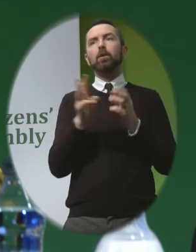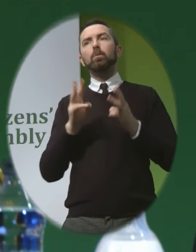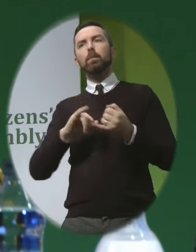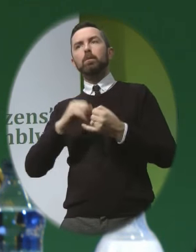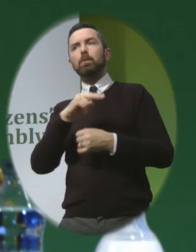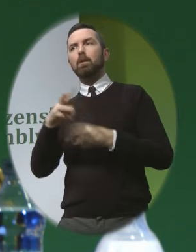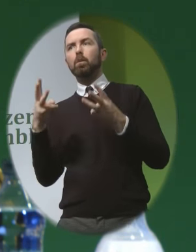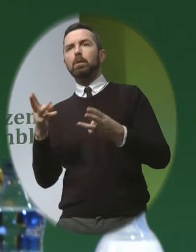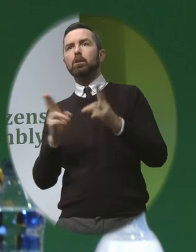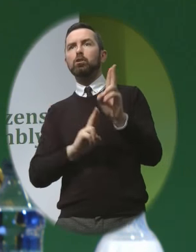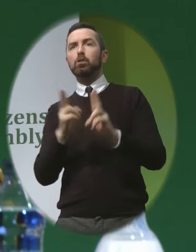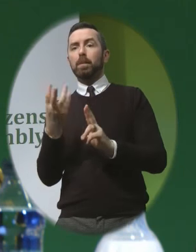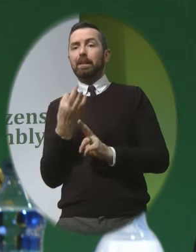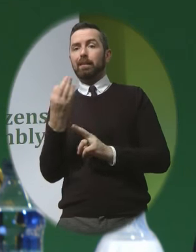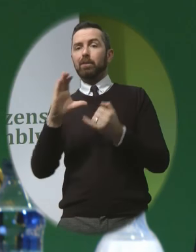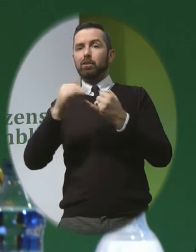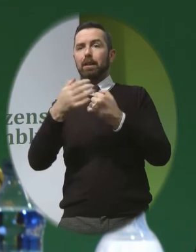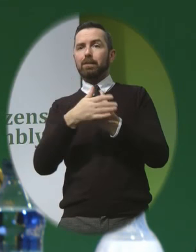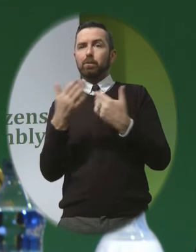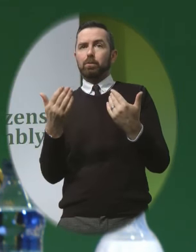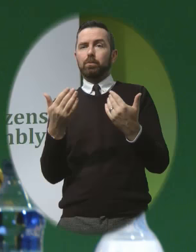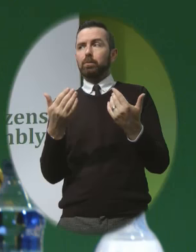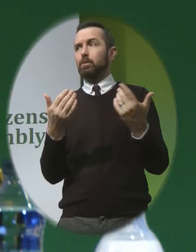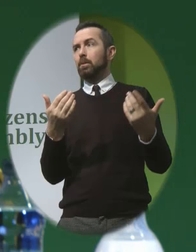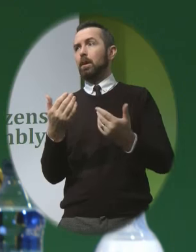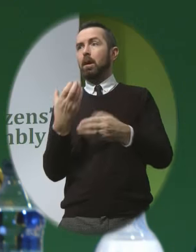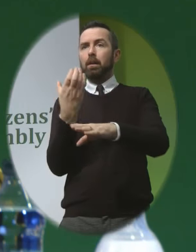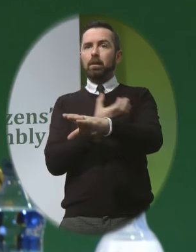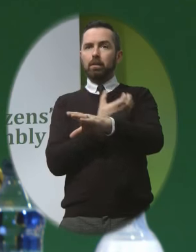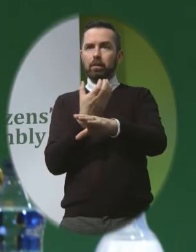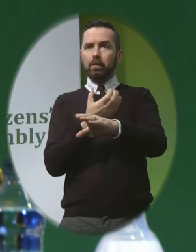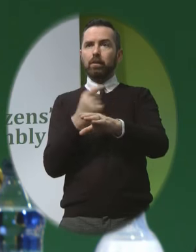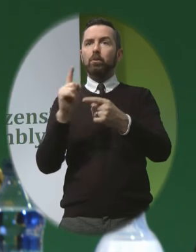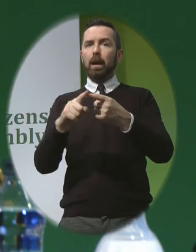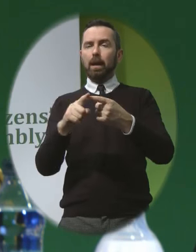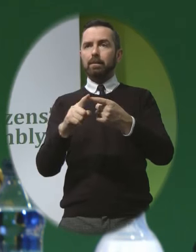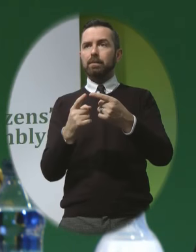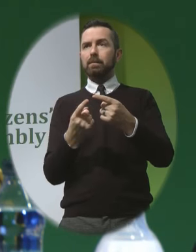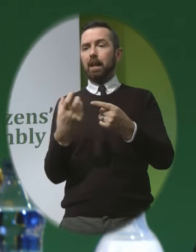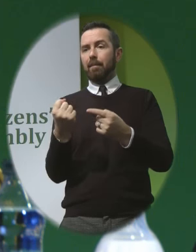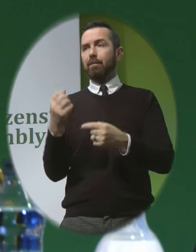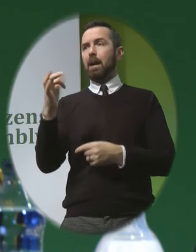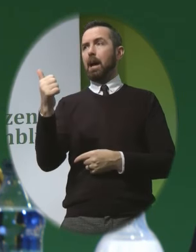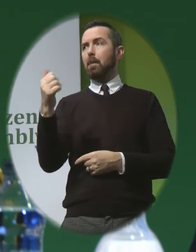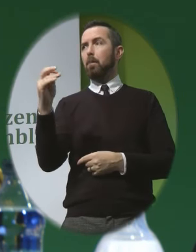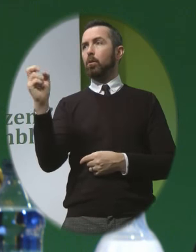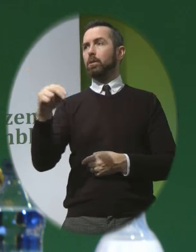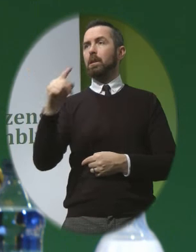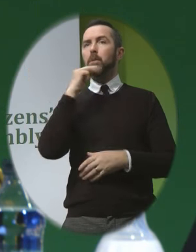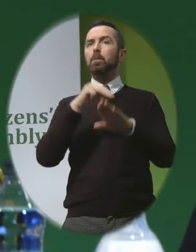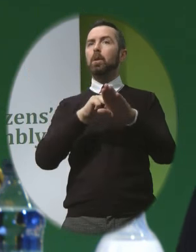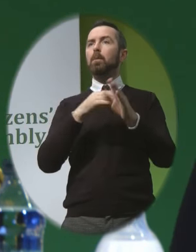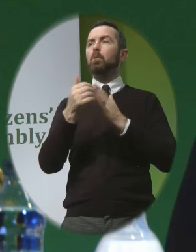they should be given, it should be repealed to allow them to go through with an abortion The problem with that is that we can very easily